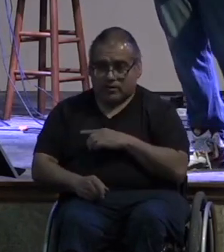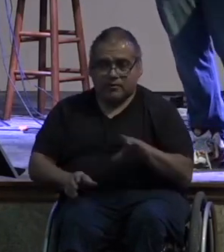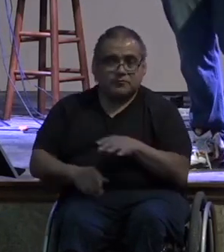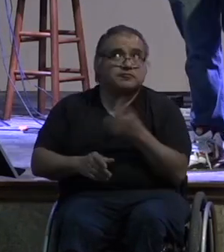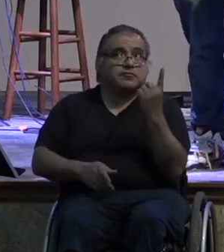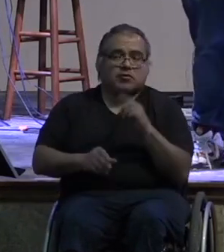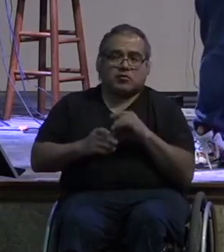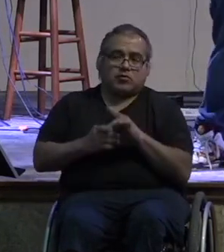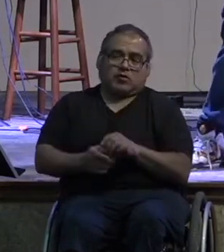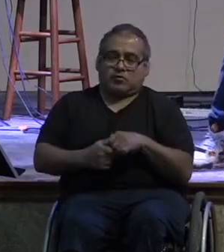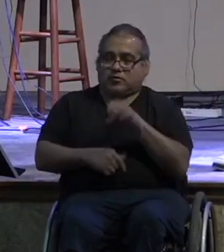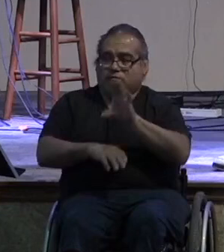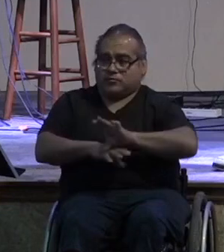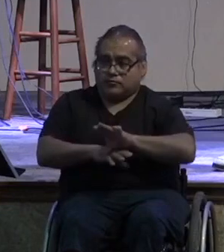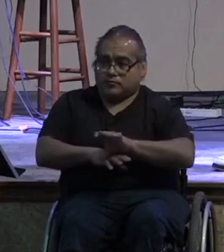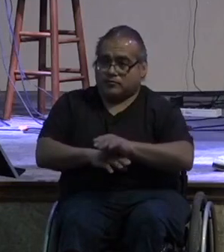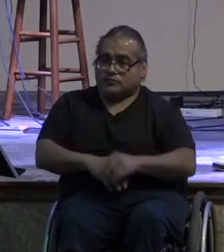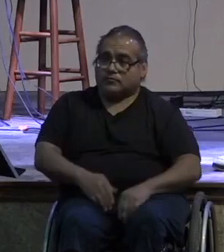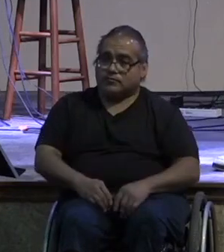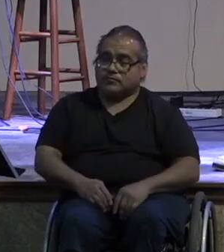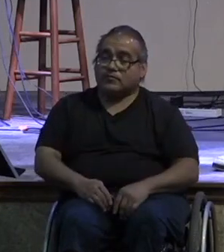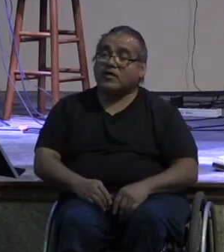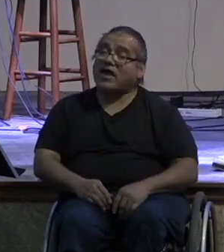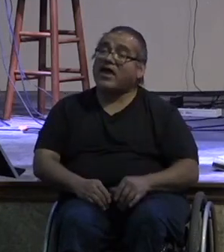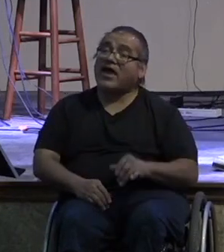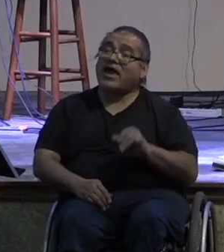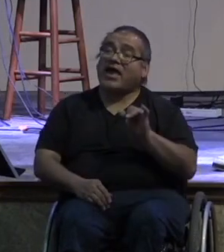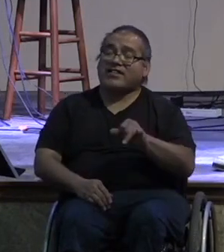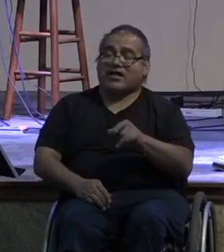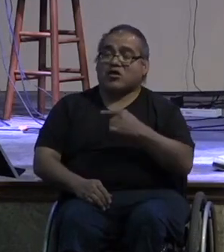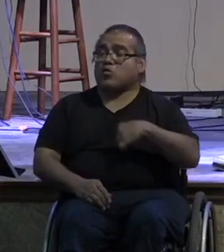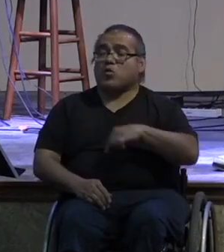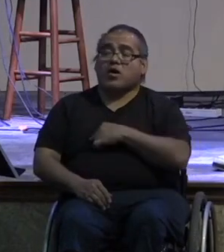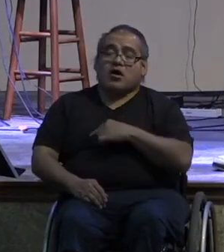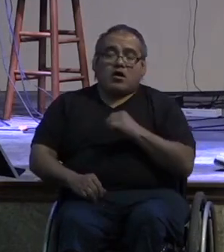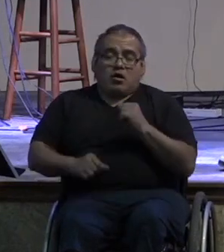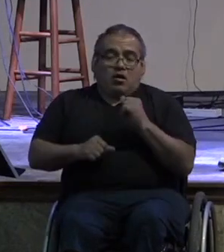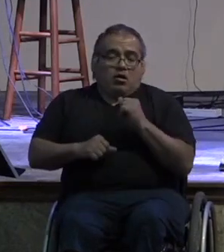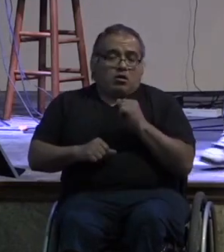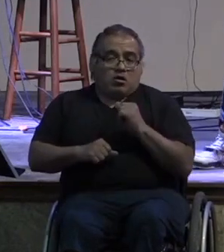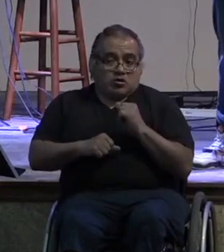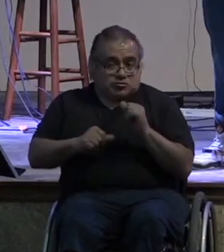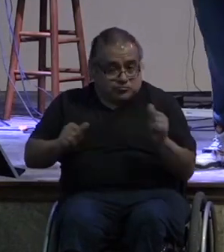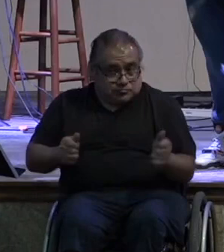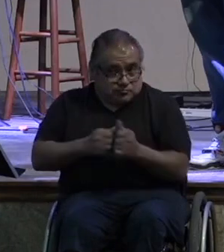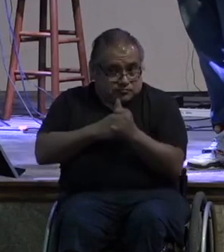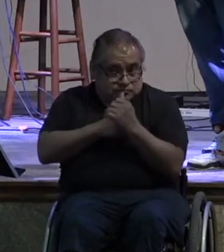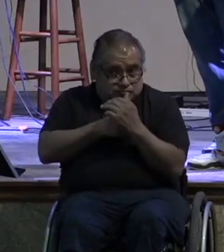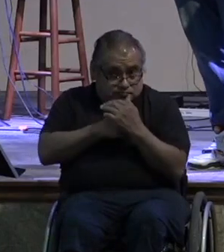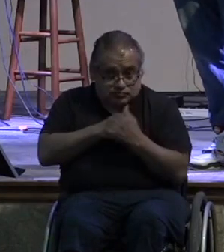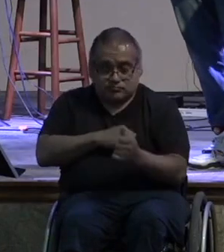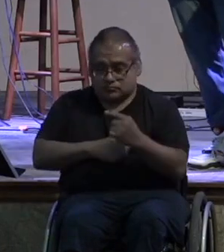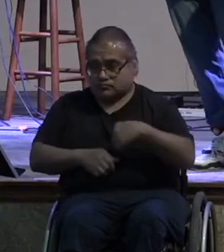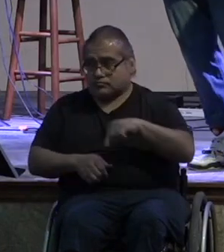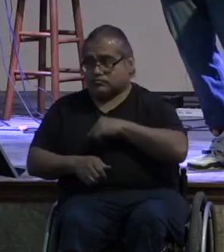as our church right and that is that we are called to use these gifts to bless and edify each other